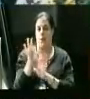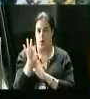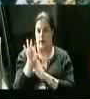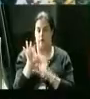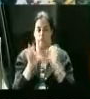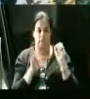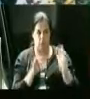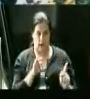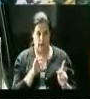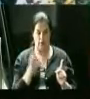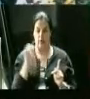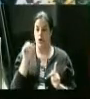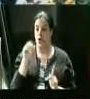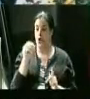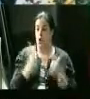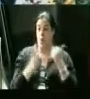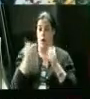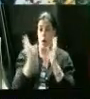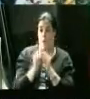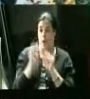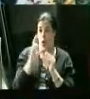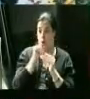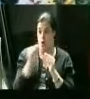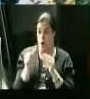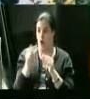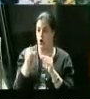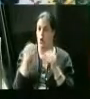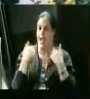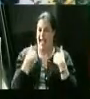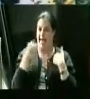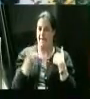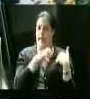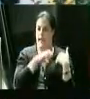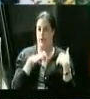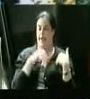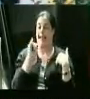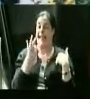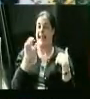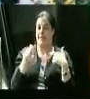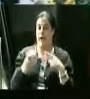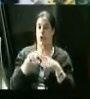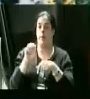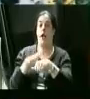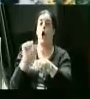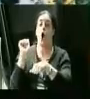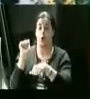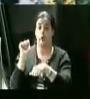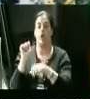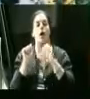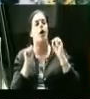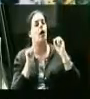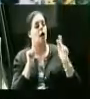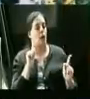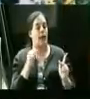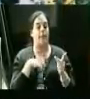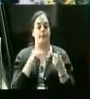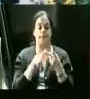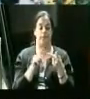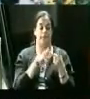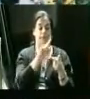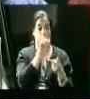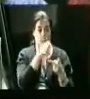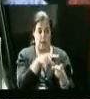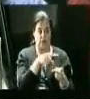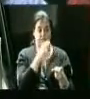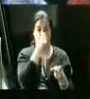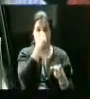Okay. So, whether you meet or not, you have them if they need to be called upon. Okay. And my other question